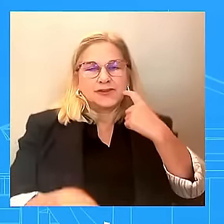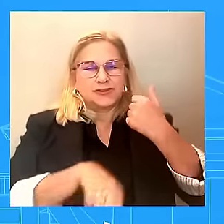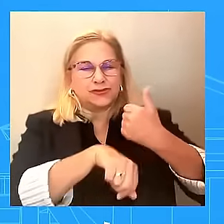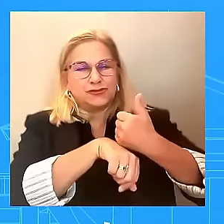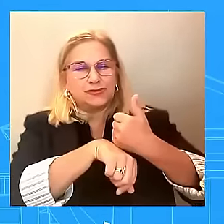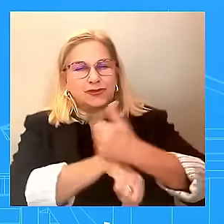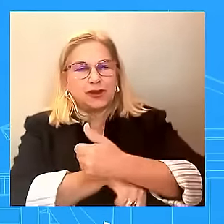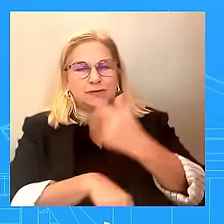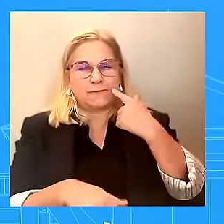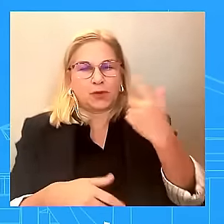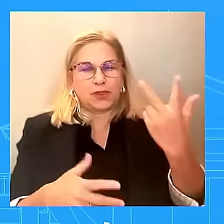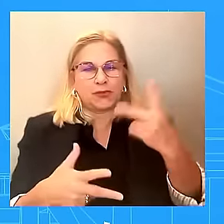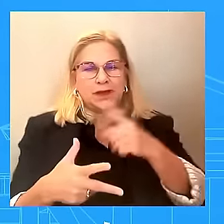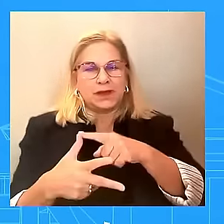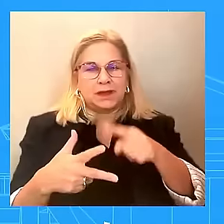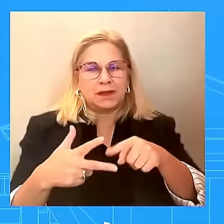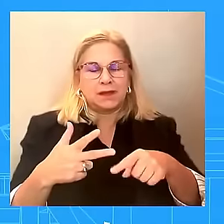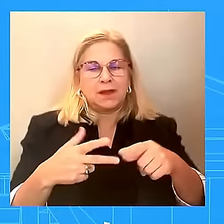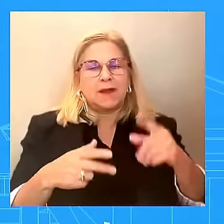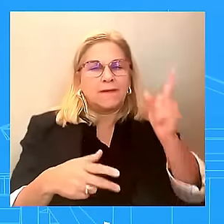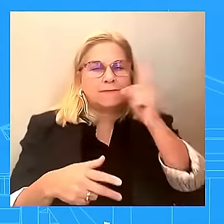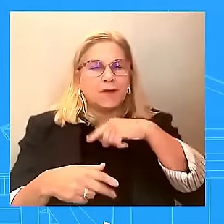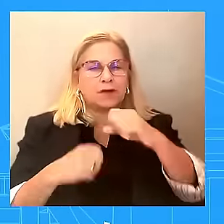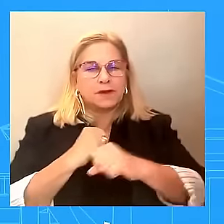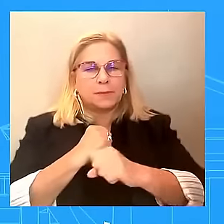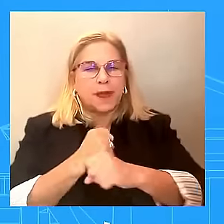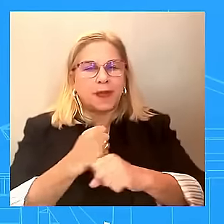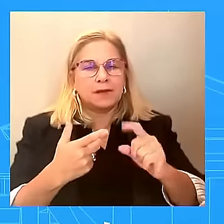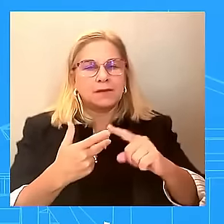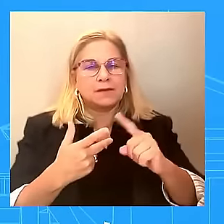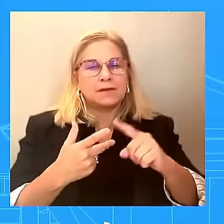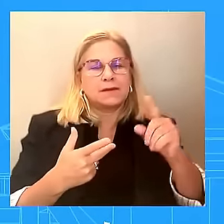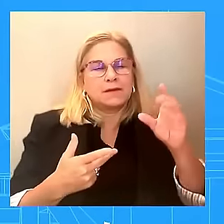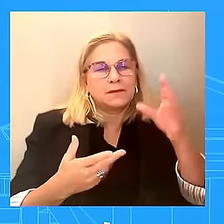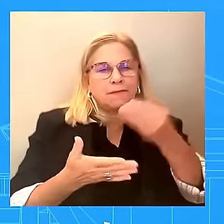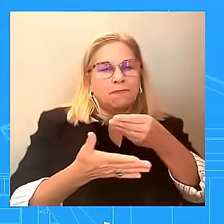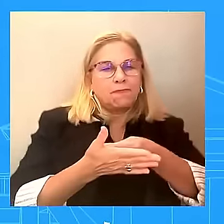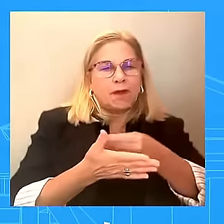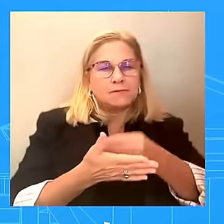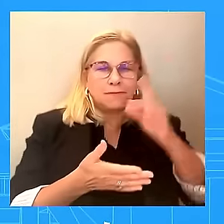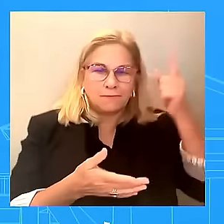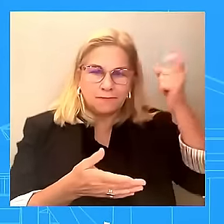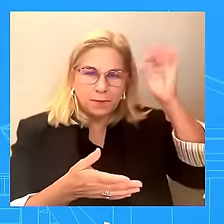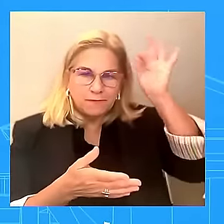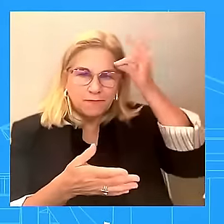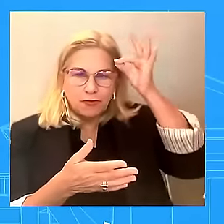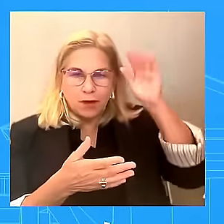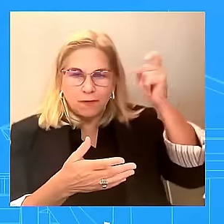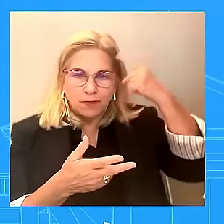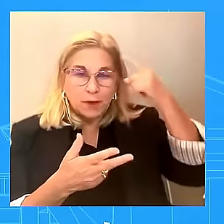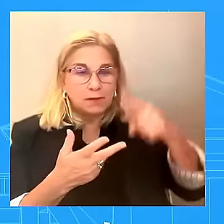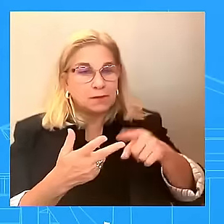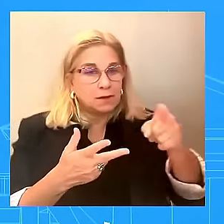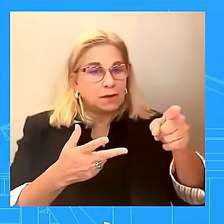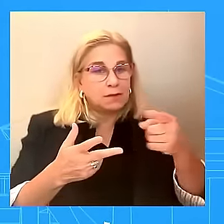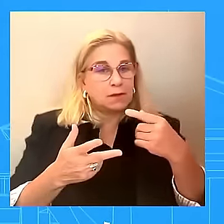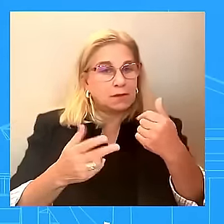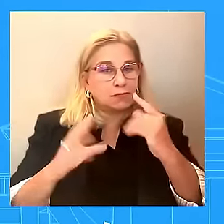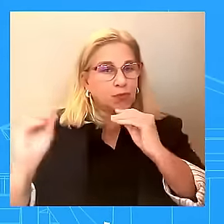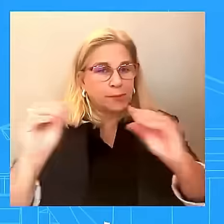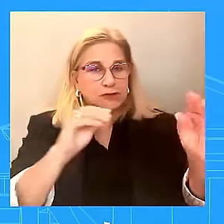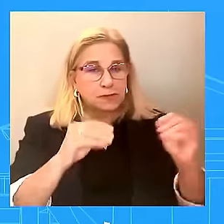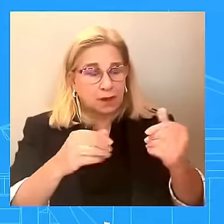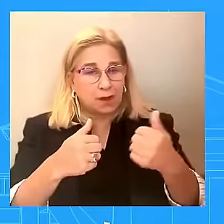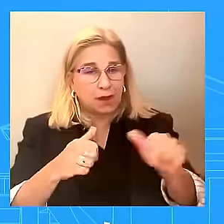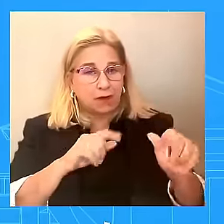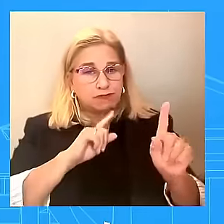should resign? I'm not going to comment on this particular ongoing matter. I'm going to let the DOJ speak to this. Okay. And